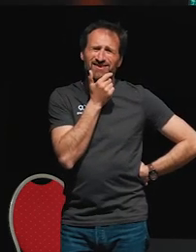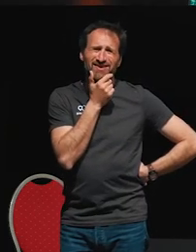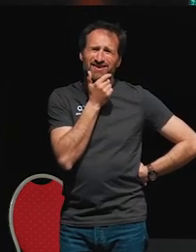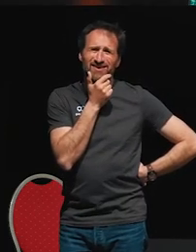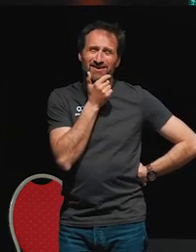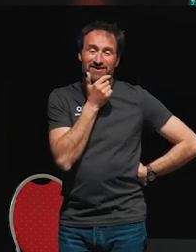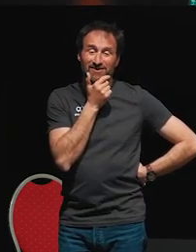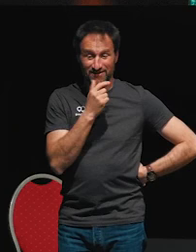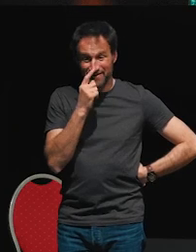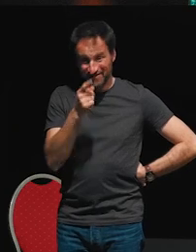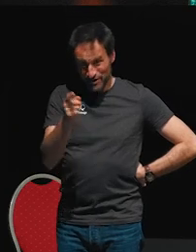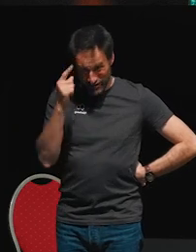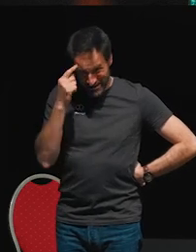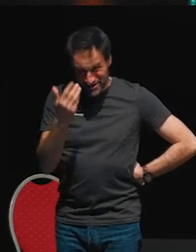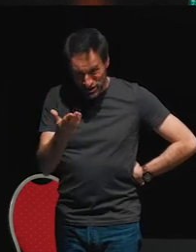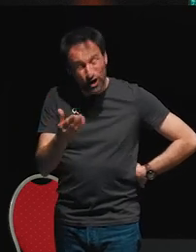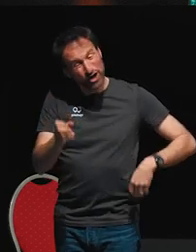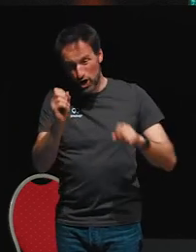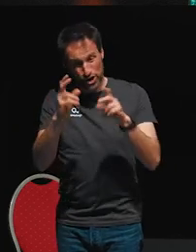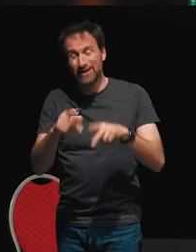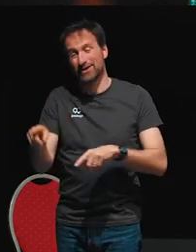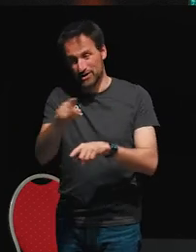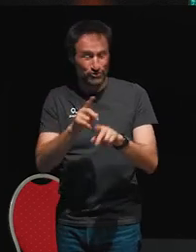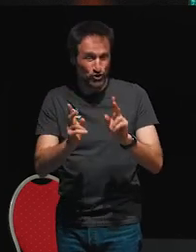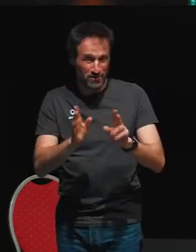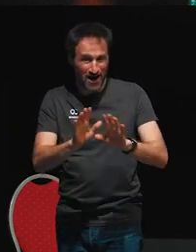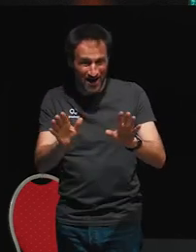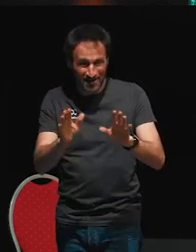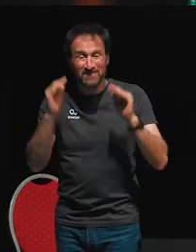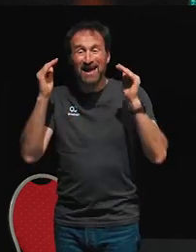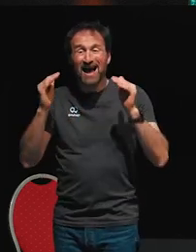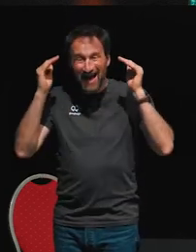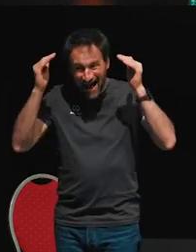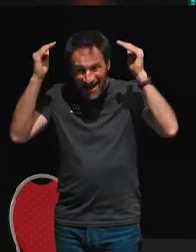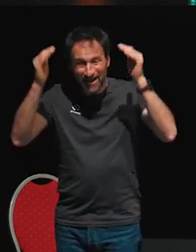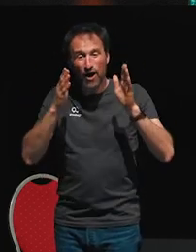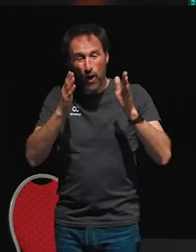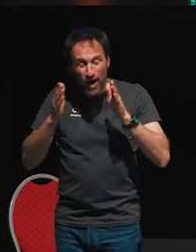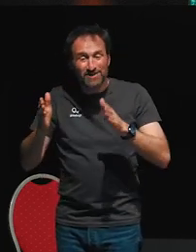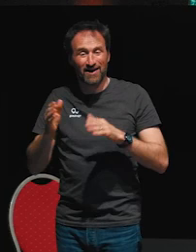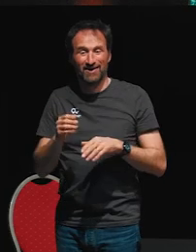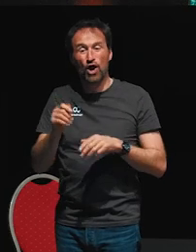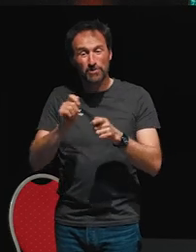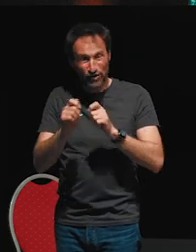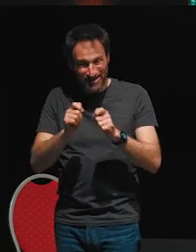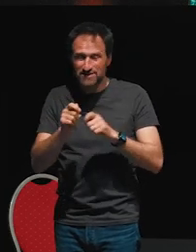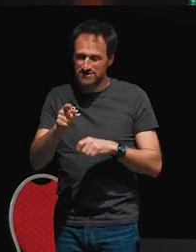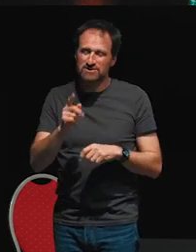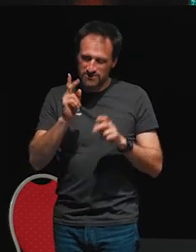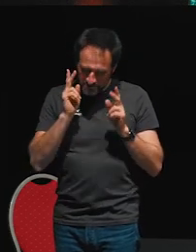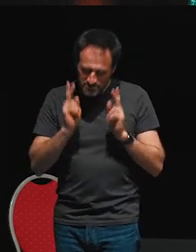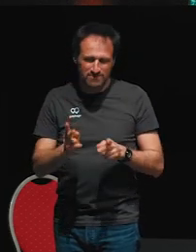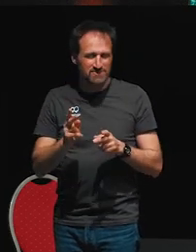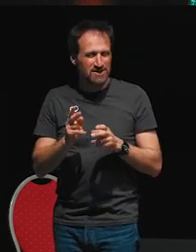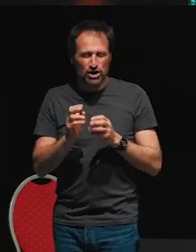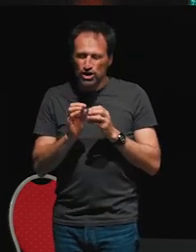If you are, that's okay. You are normal. Higher order operators are notoriously difficult to